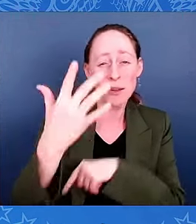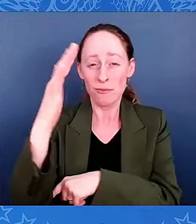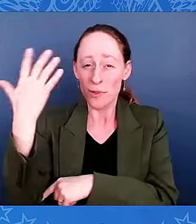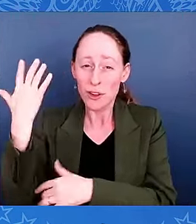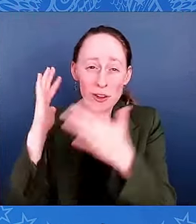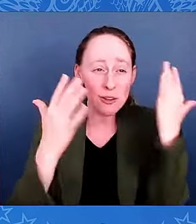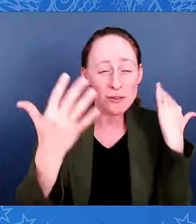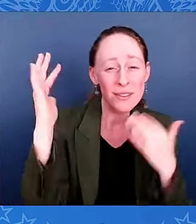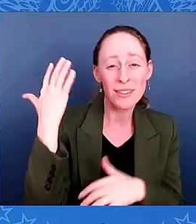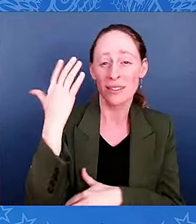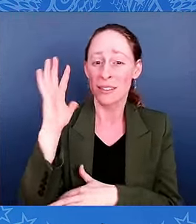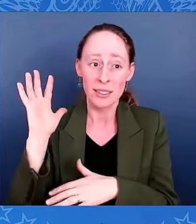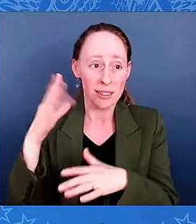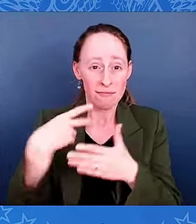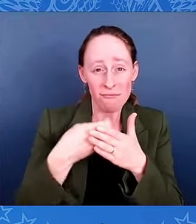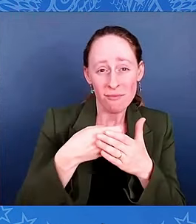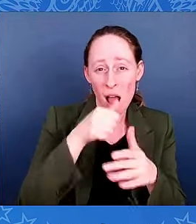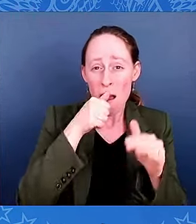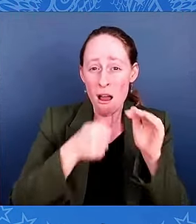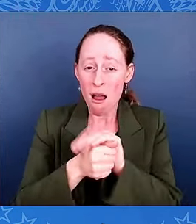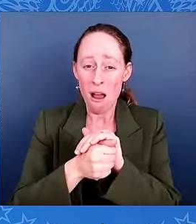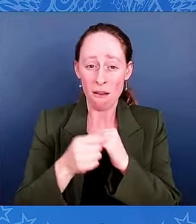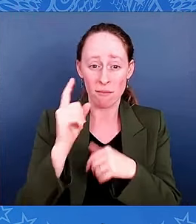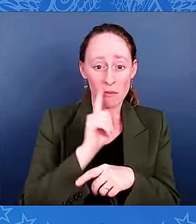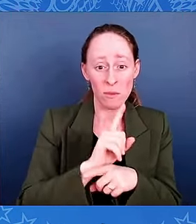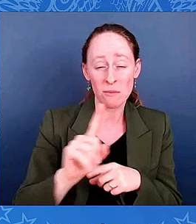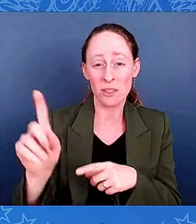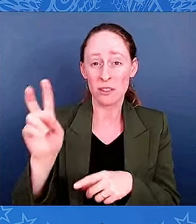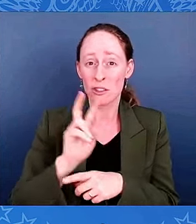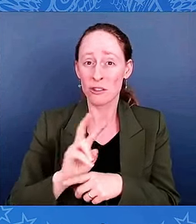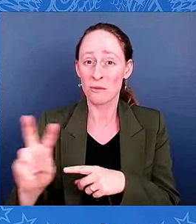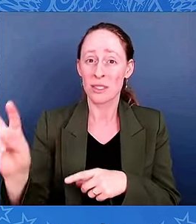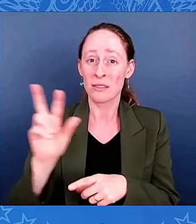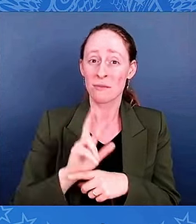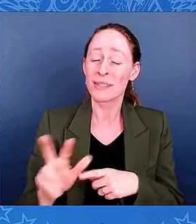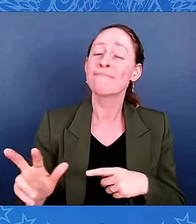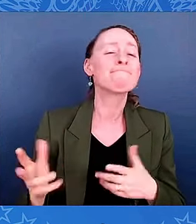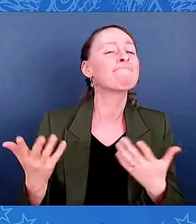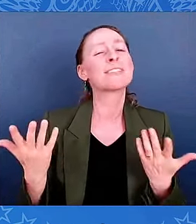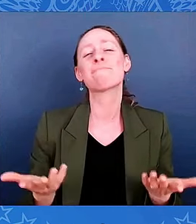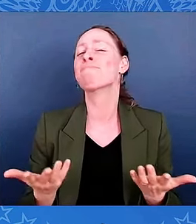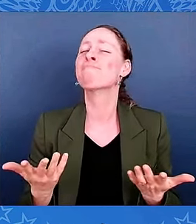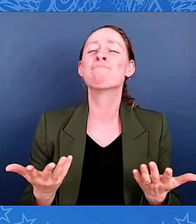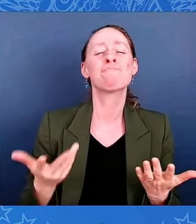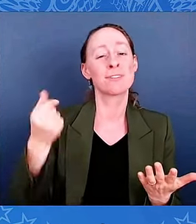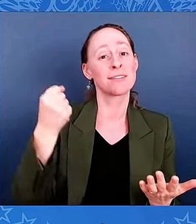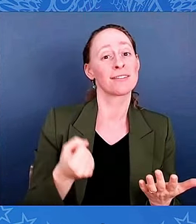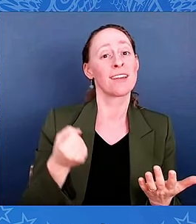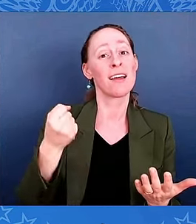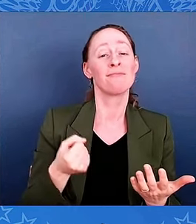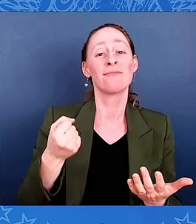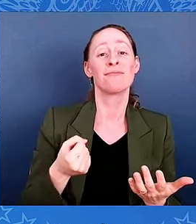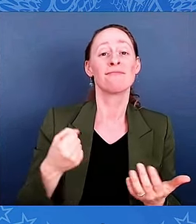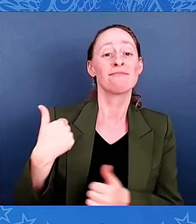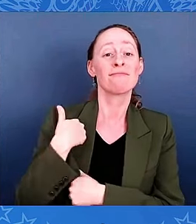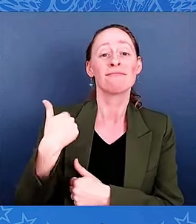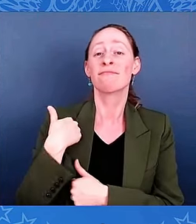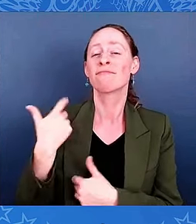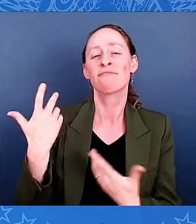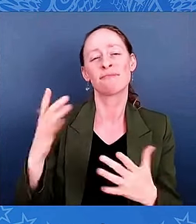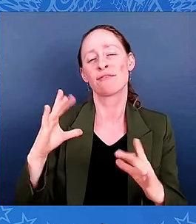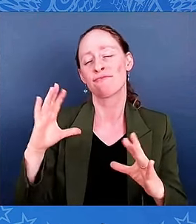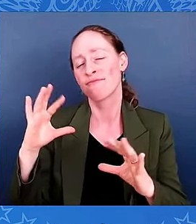Confederate soldiers, supporters, and their bloodhounds rounded them up. They were taken to a Confederate prison,